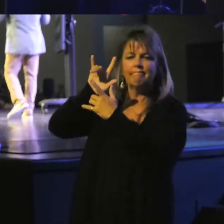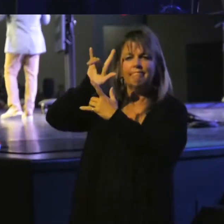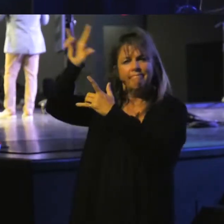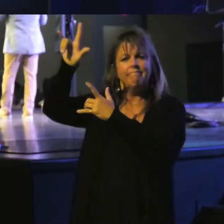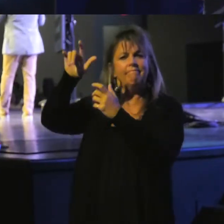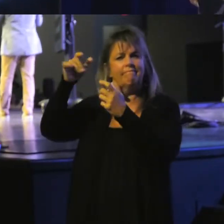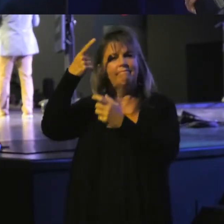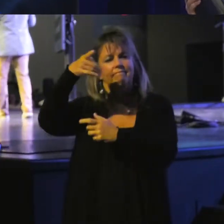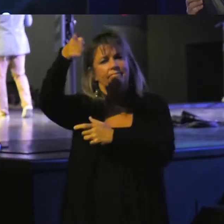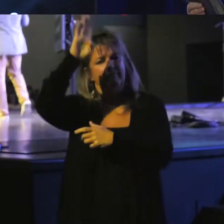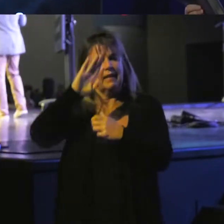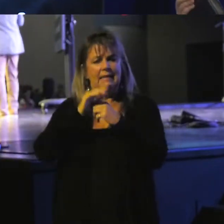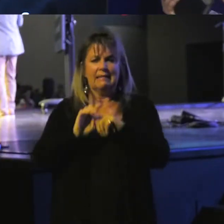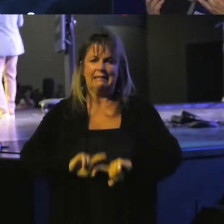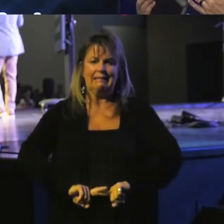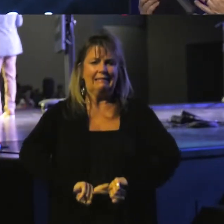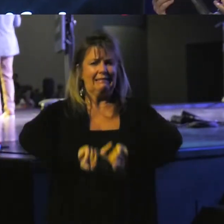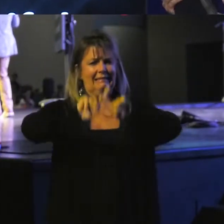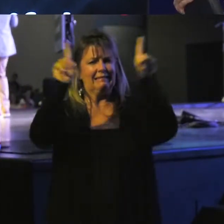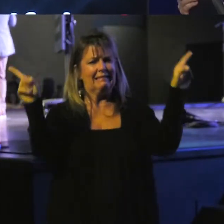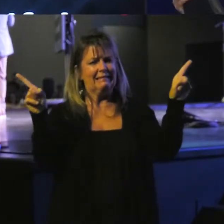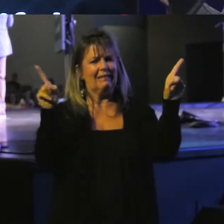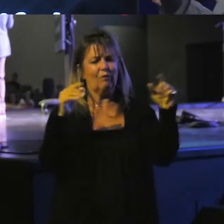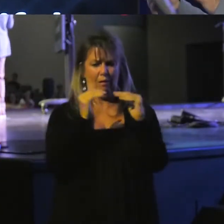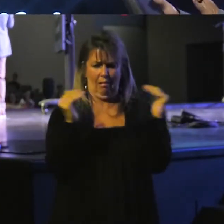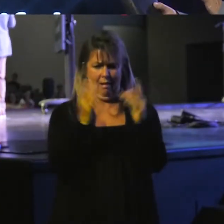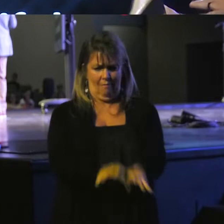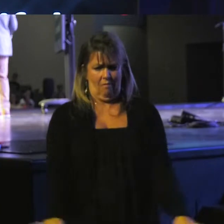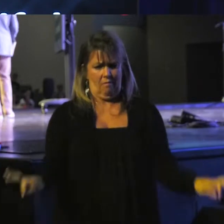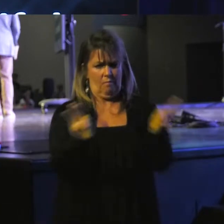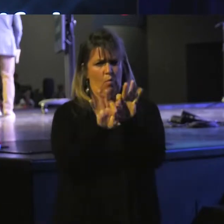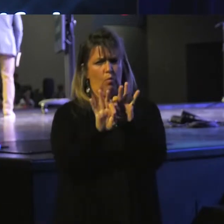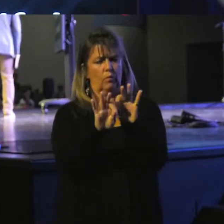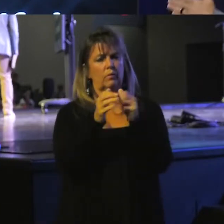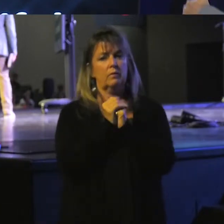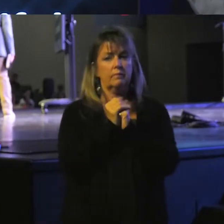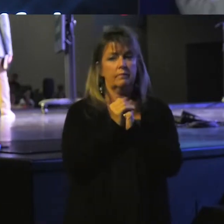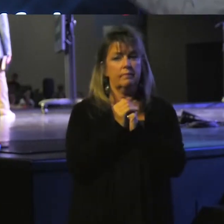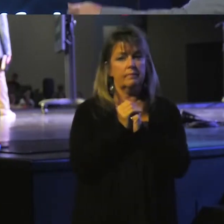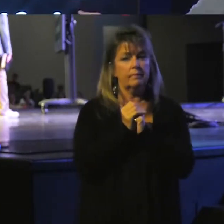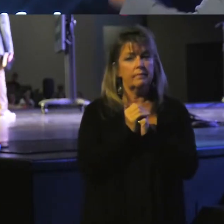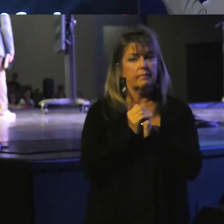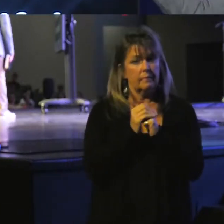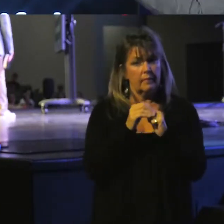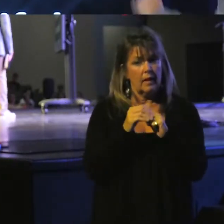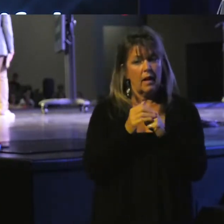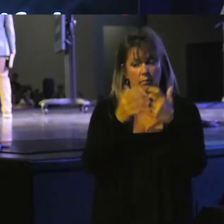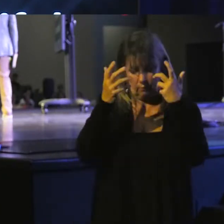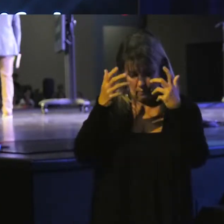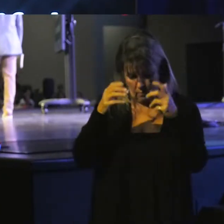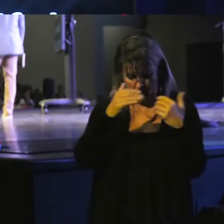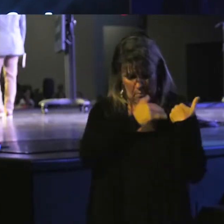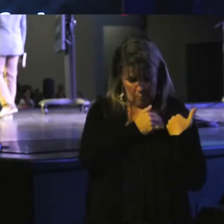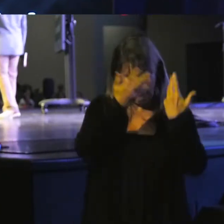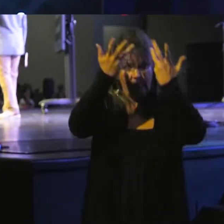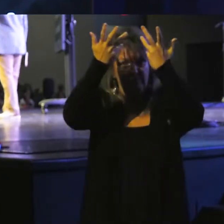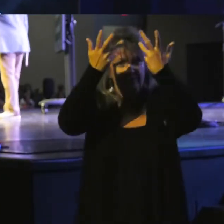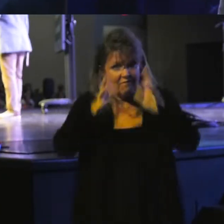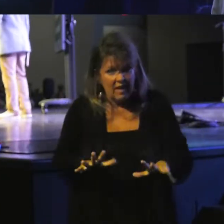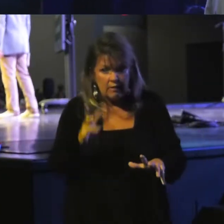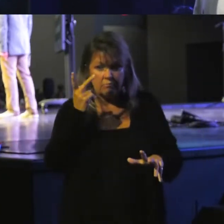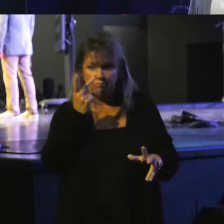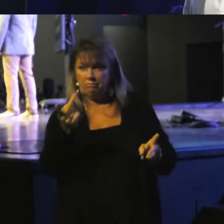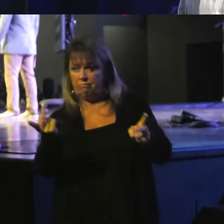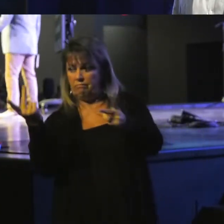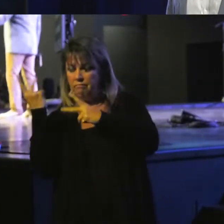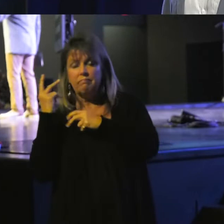whole level of importance and significance. And then on the other side of the burden, what we recognize was it was